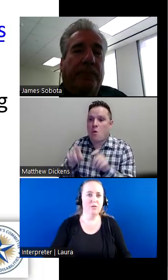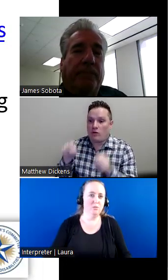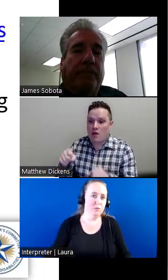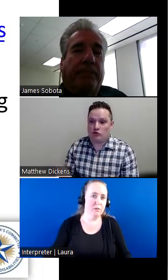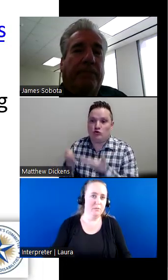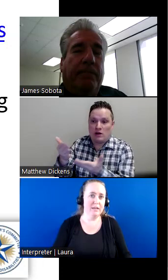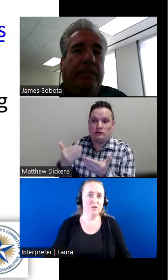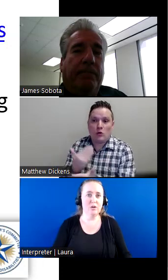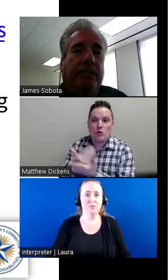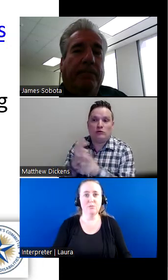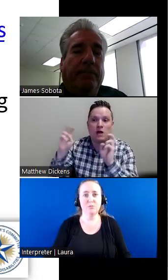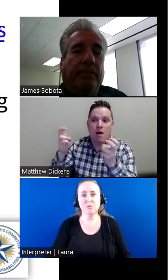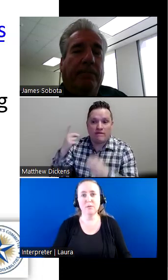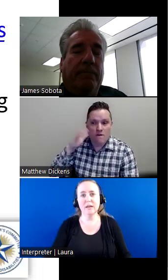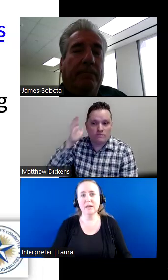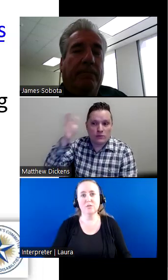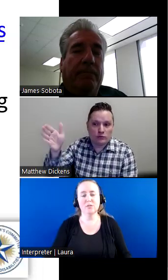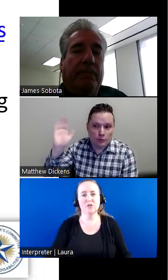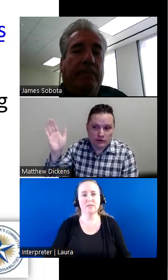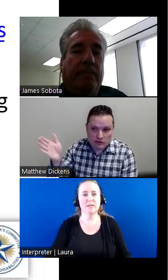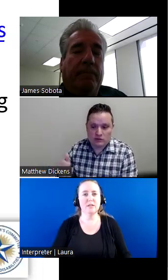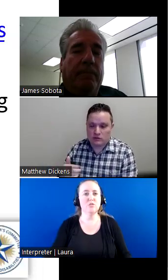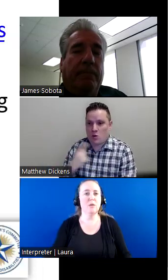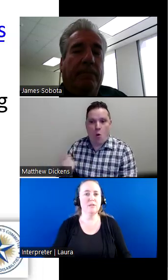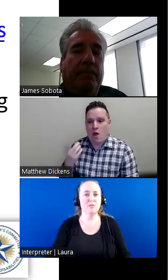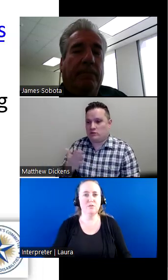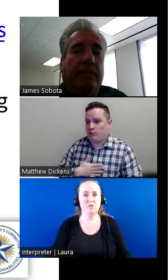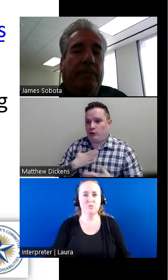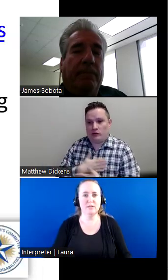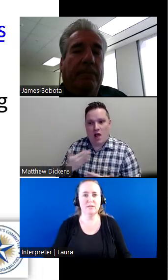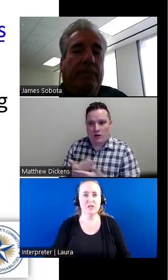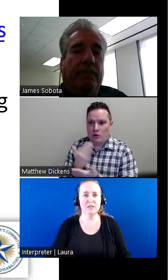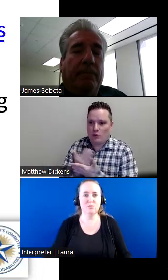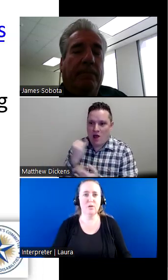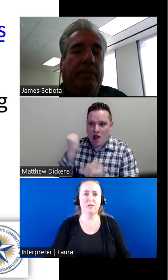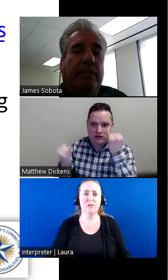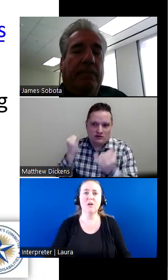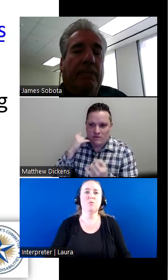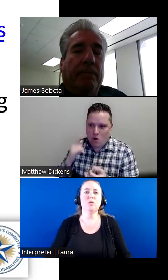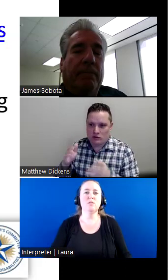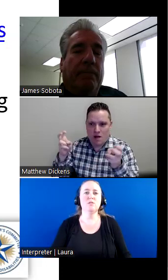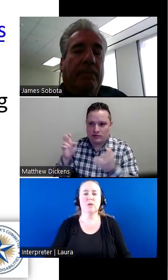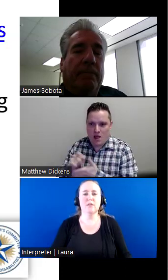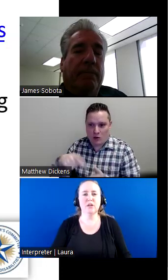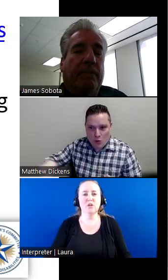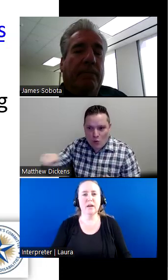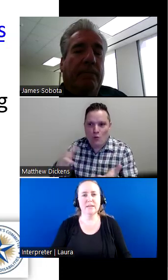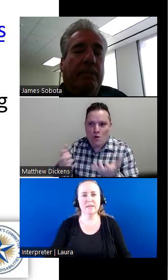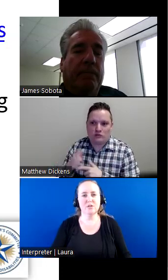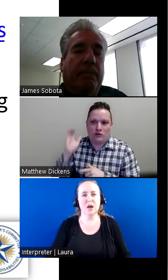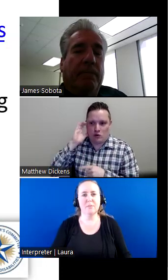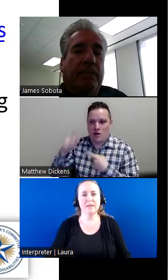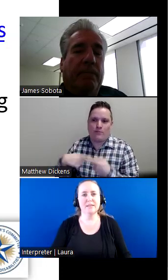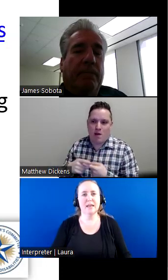how what recommendations you have for improvement, if you suggest any new topics for the future presentations as well. We always enjoy having new